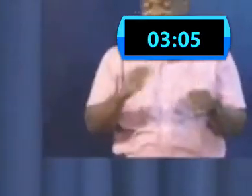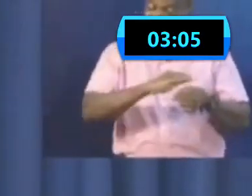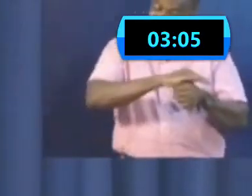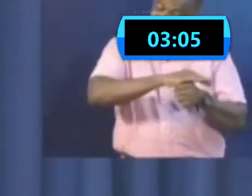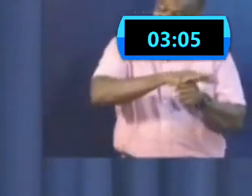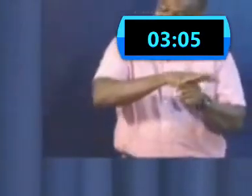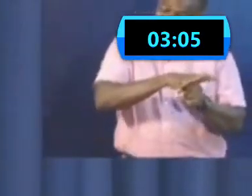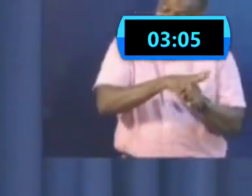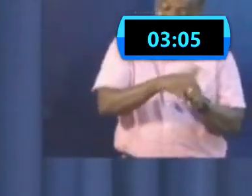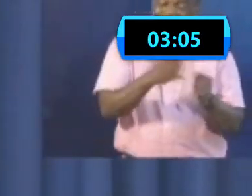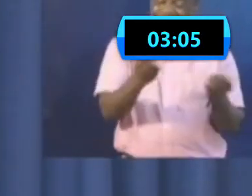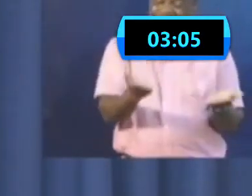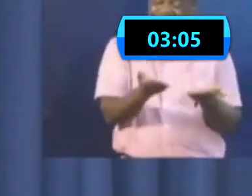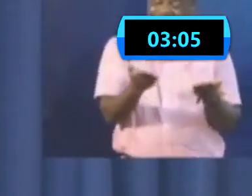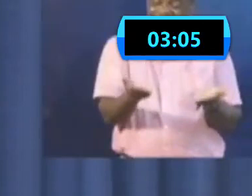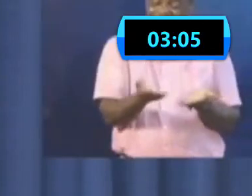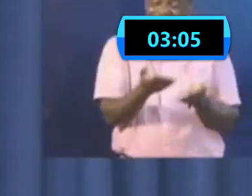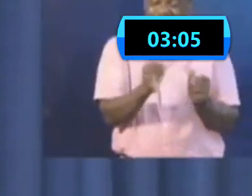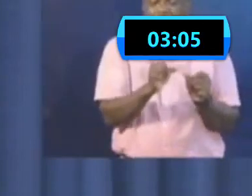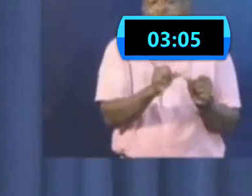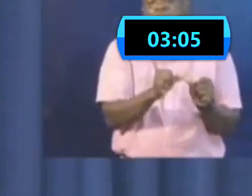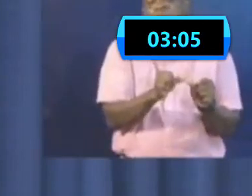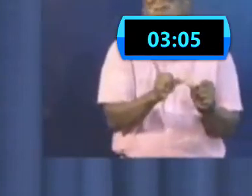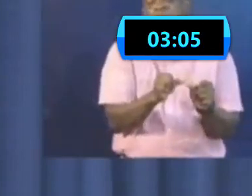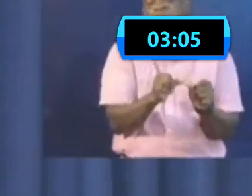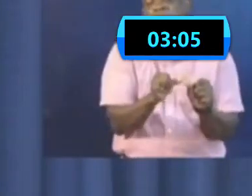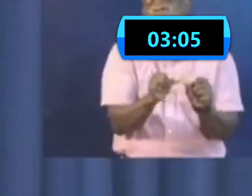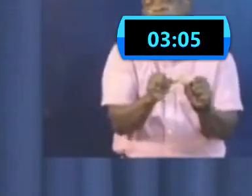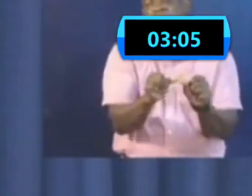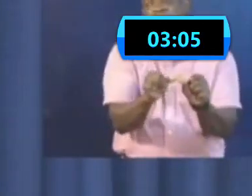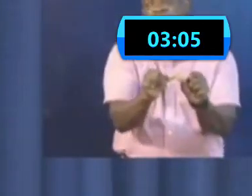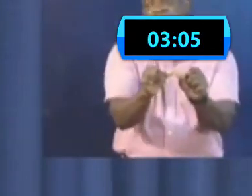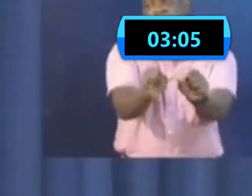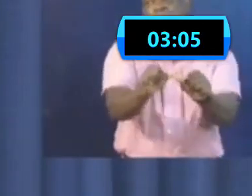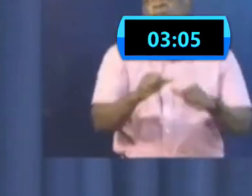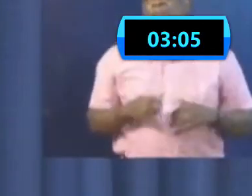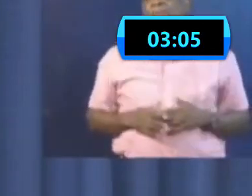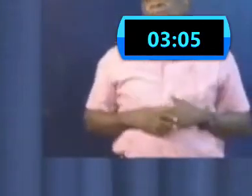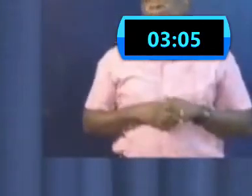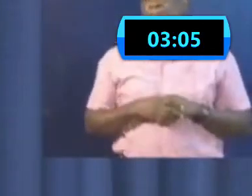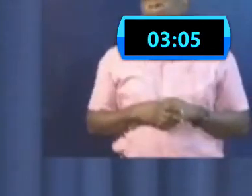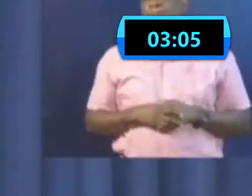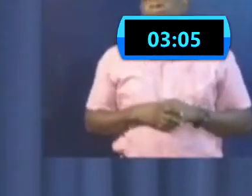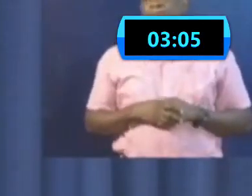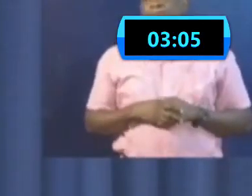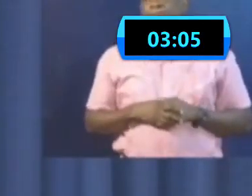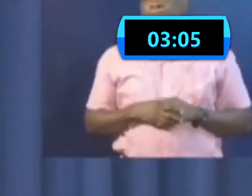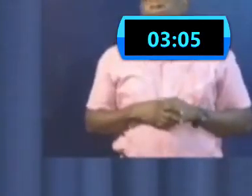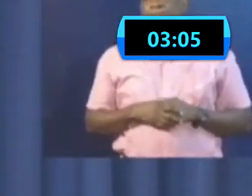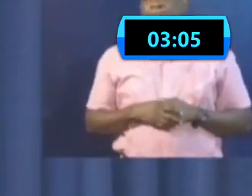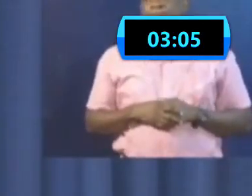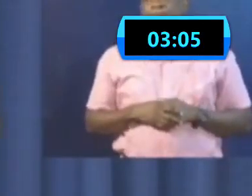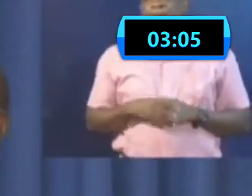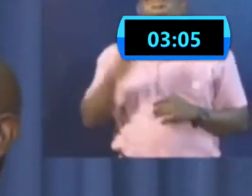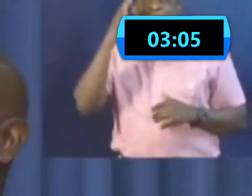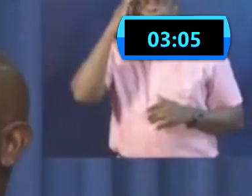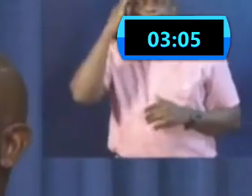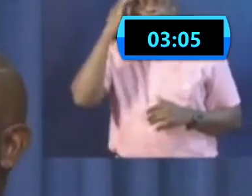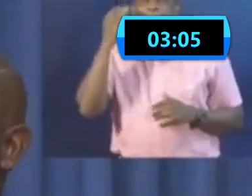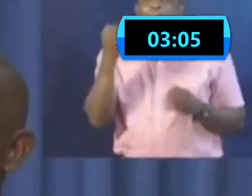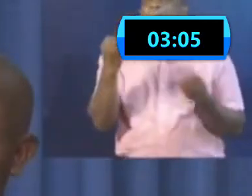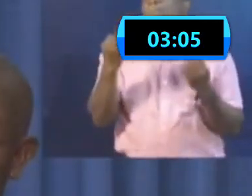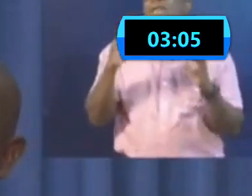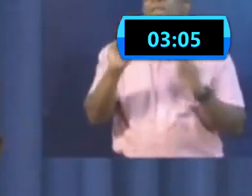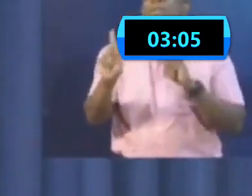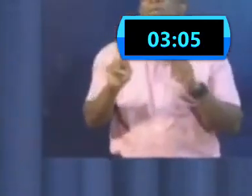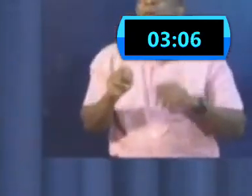I've been hearing that a lot of people are expecting today that we will make or maybe we're going to